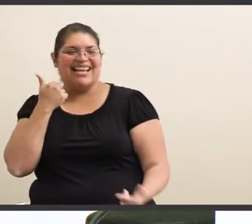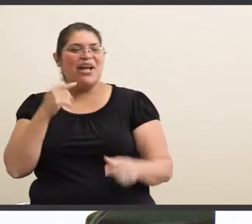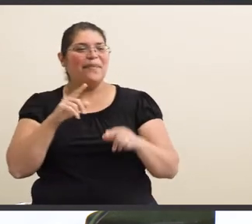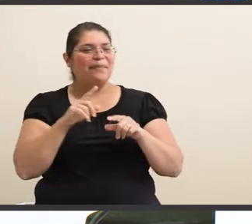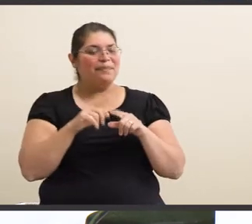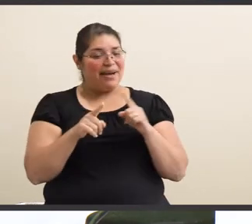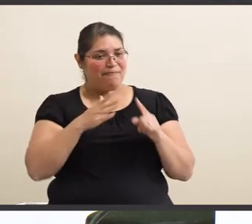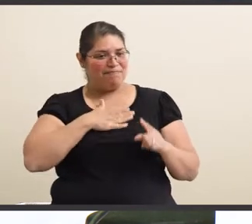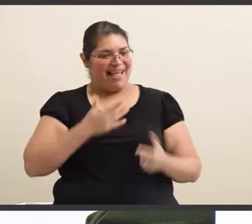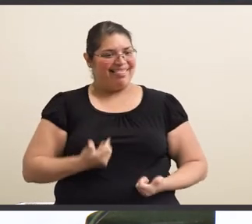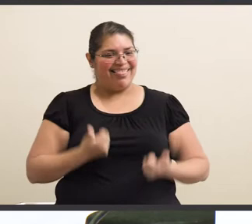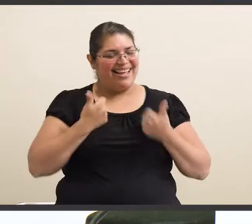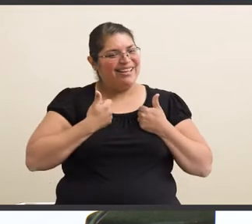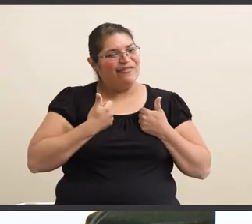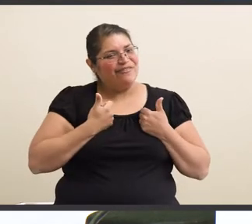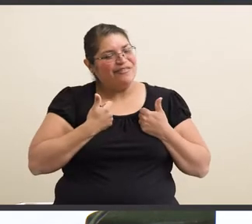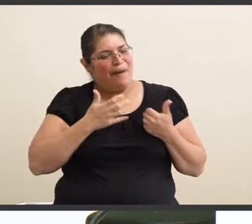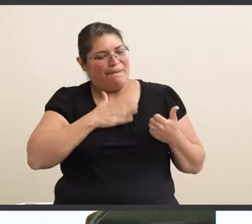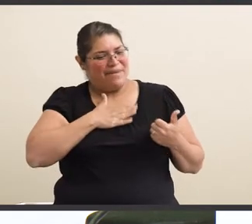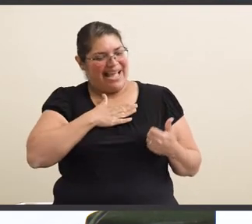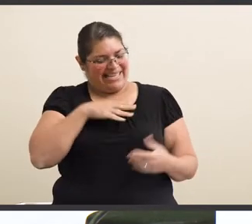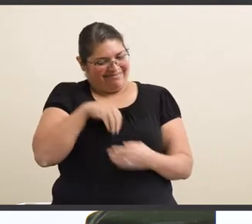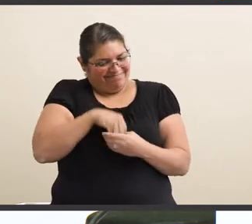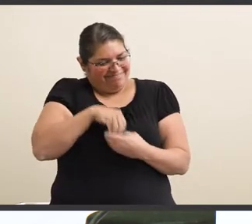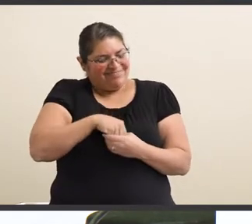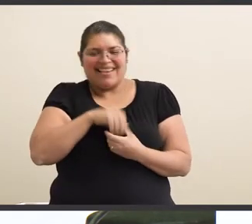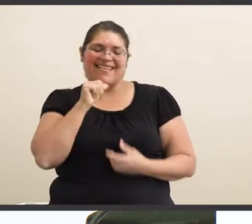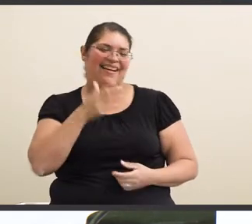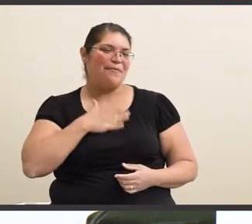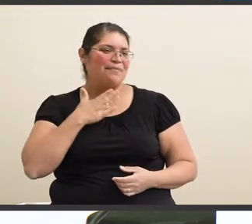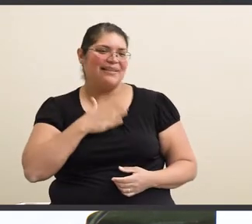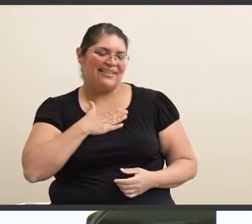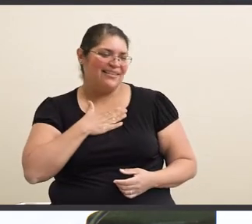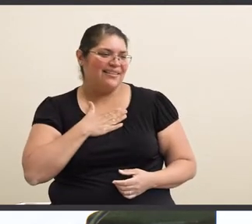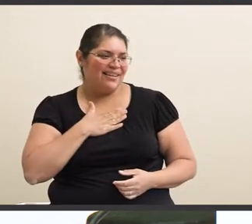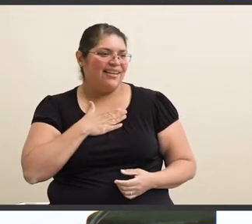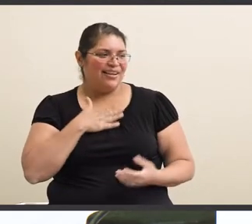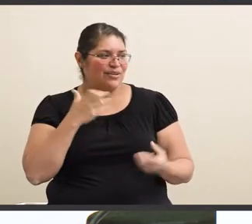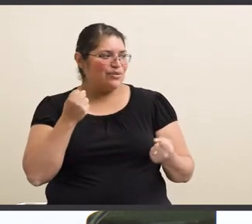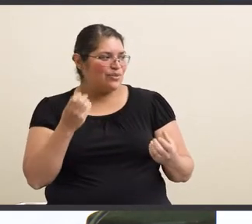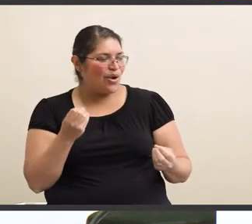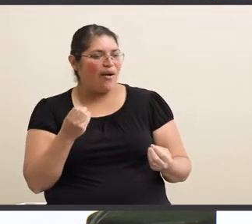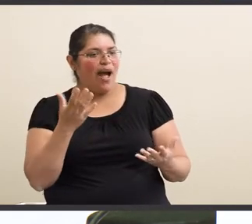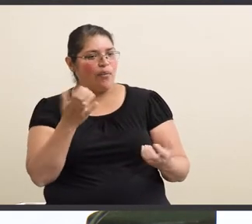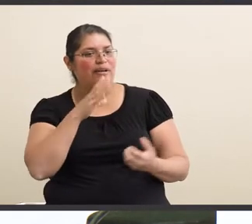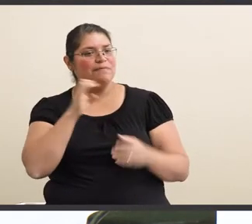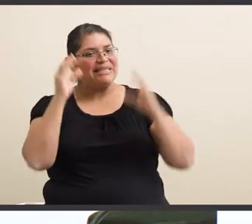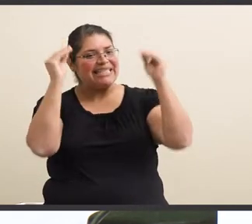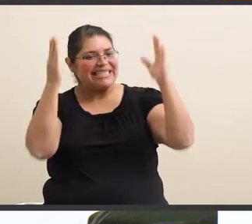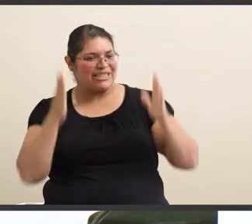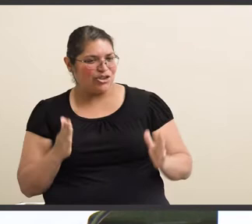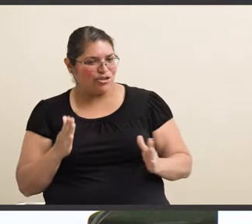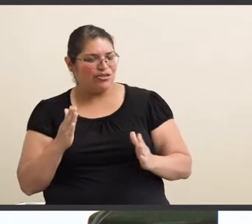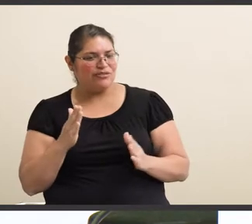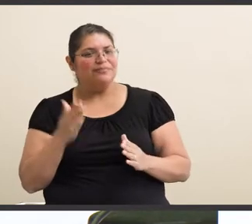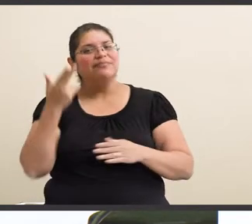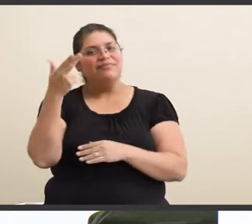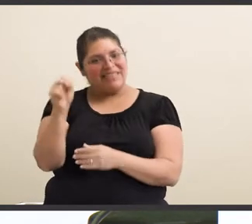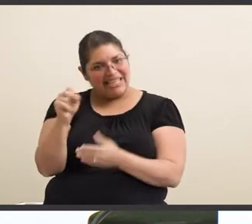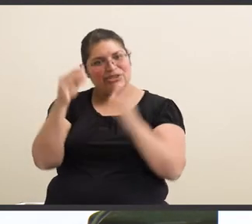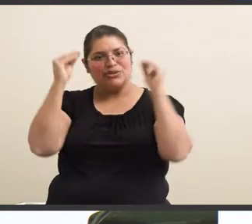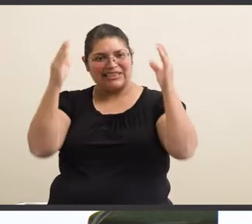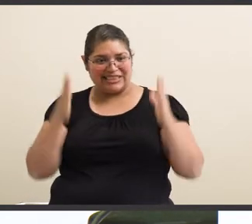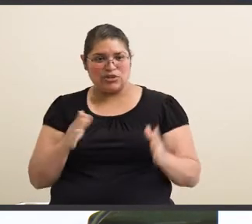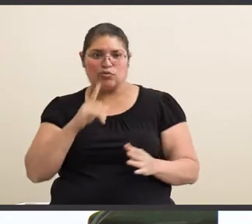But, my life, like, my soul won't be happy. So, I, I want to be a teacher, you know? A high school